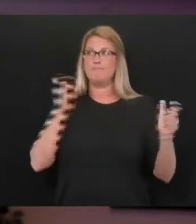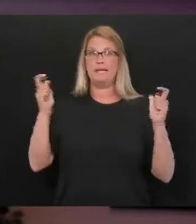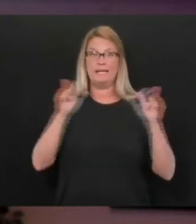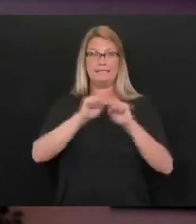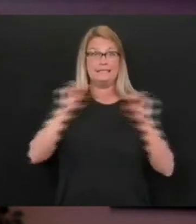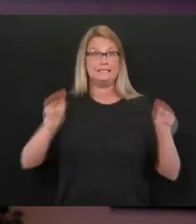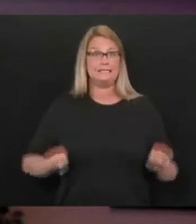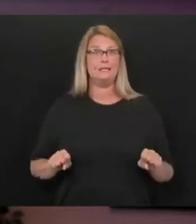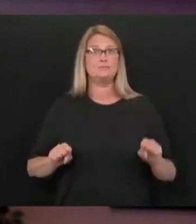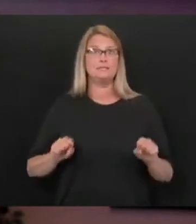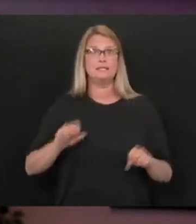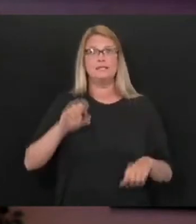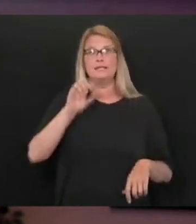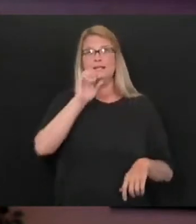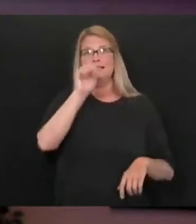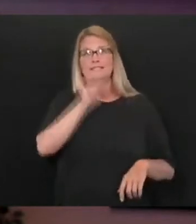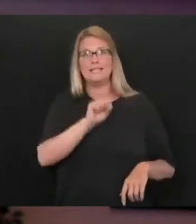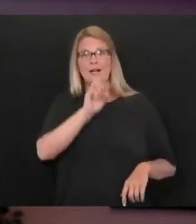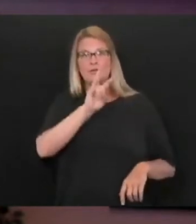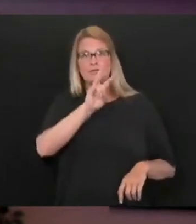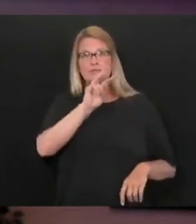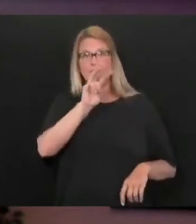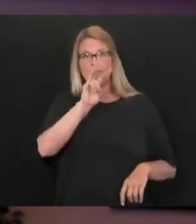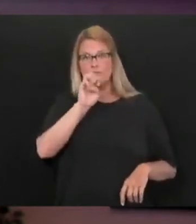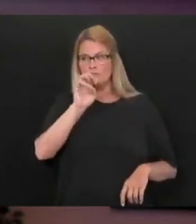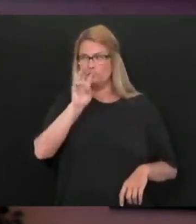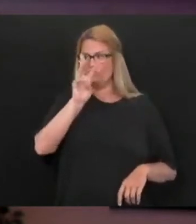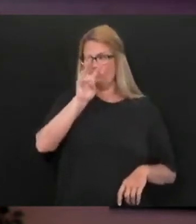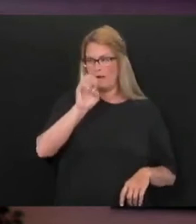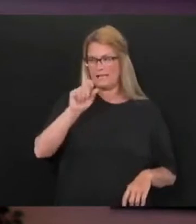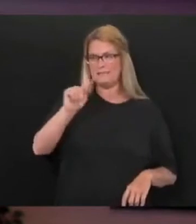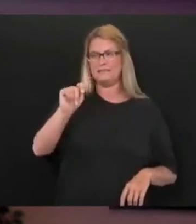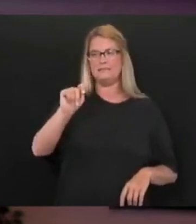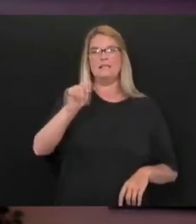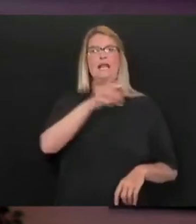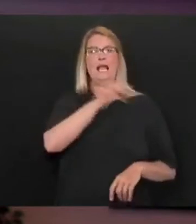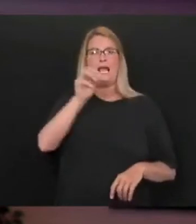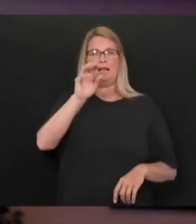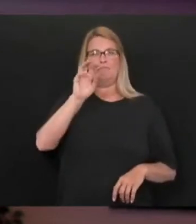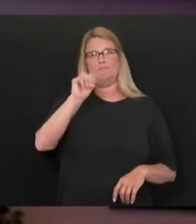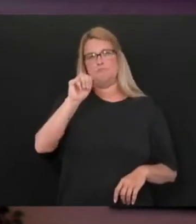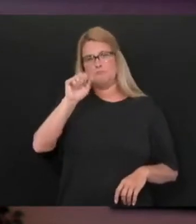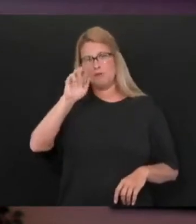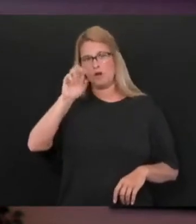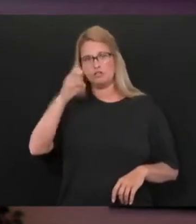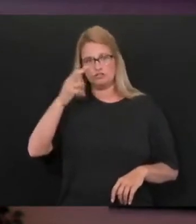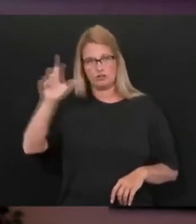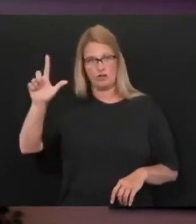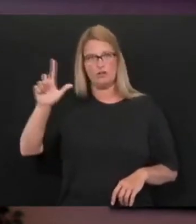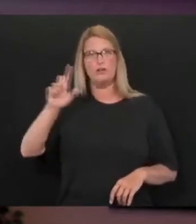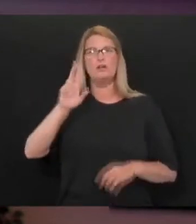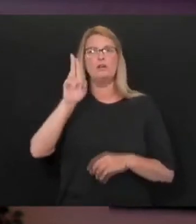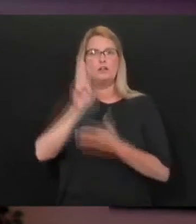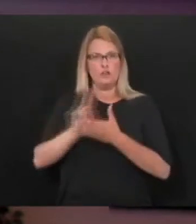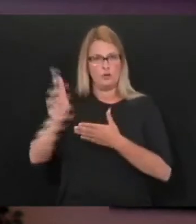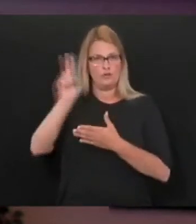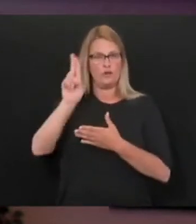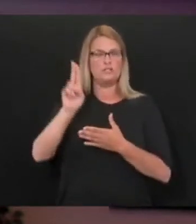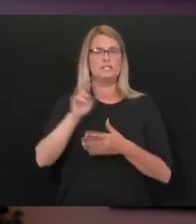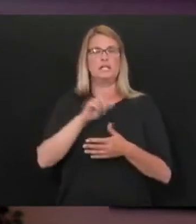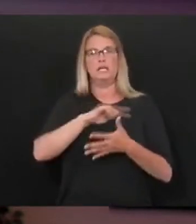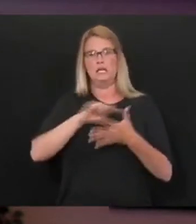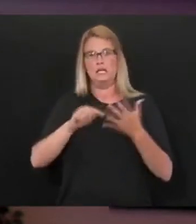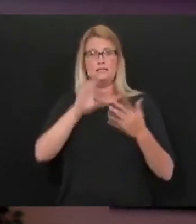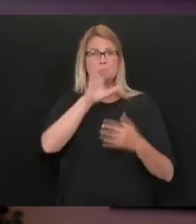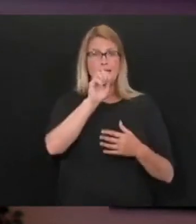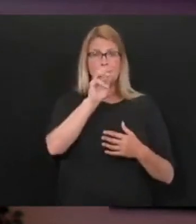with Mountain Health and Marshall University, in the central part of the state with CAMC, and certainly in the sort